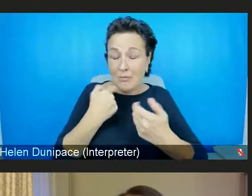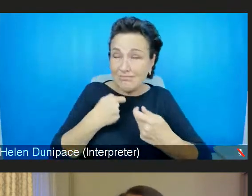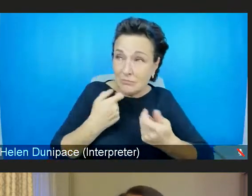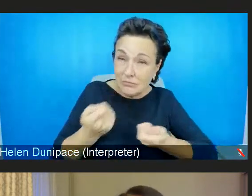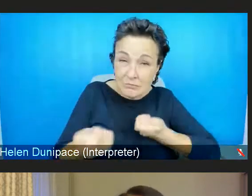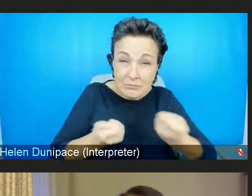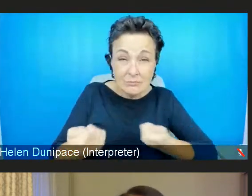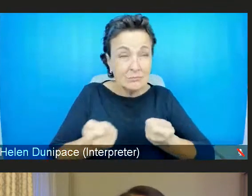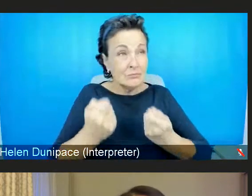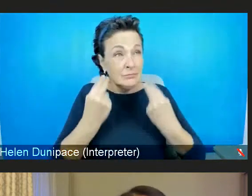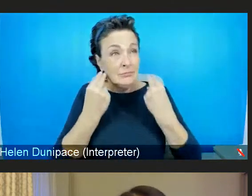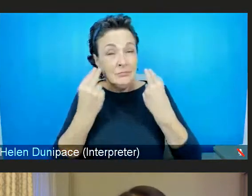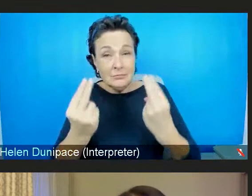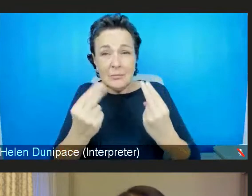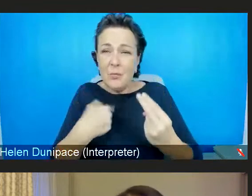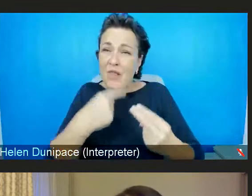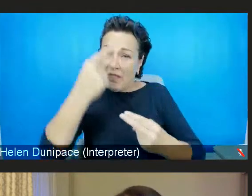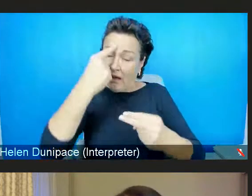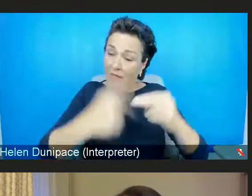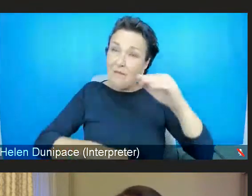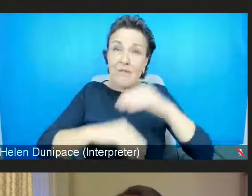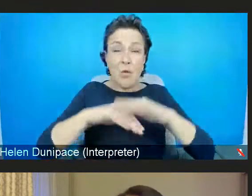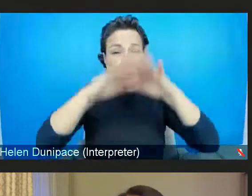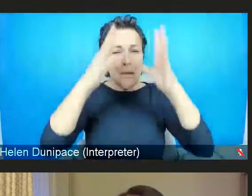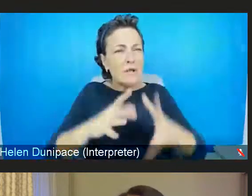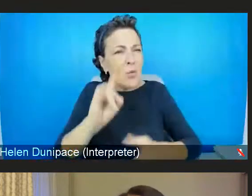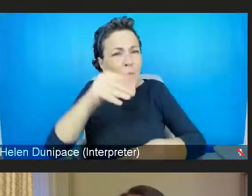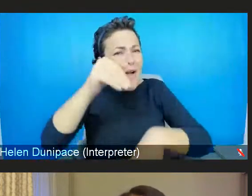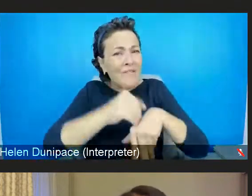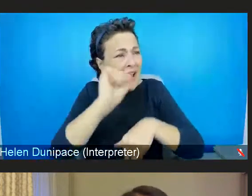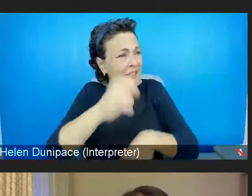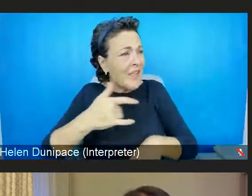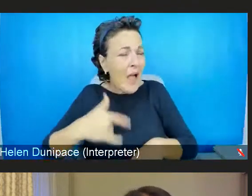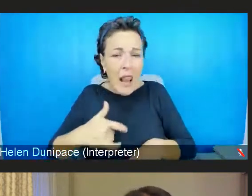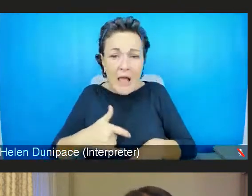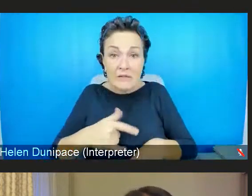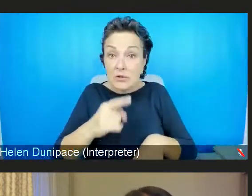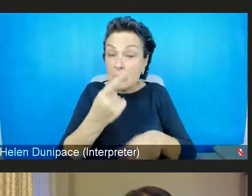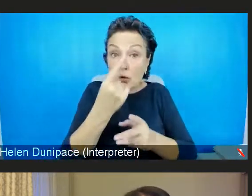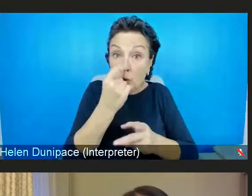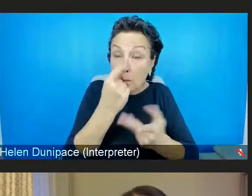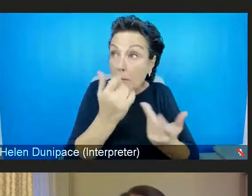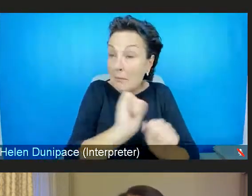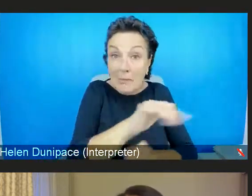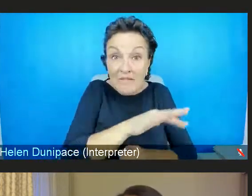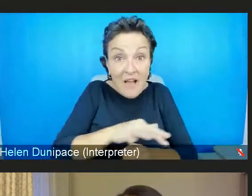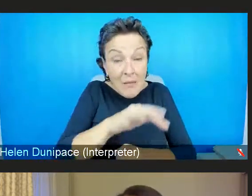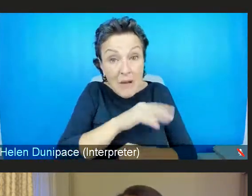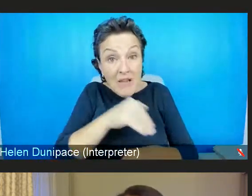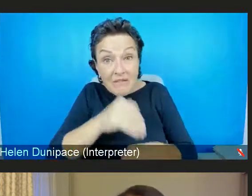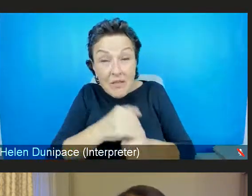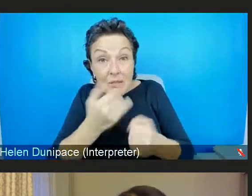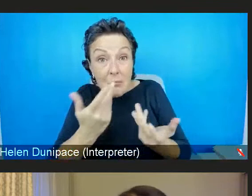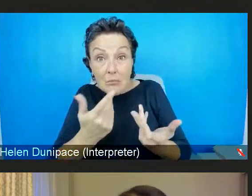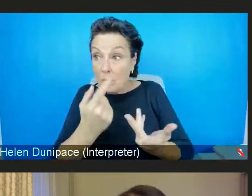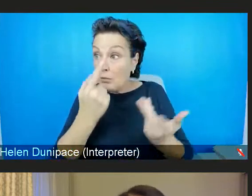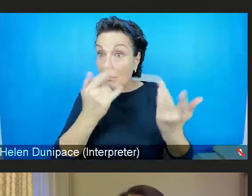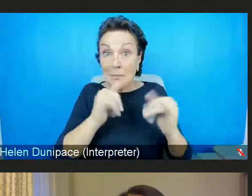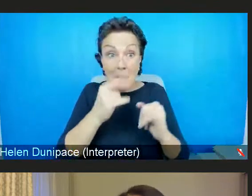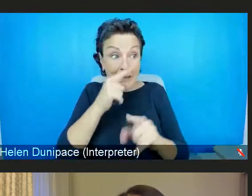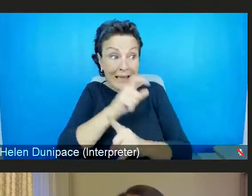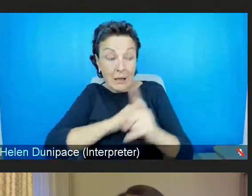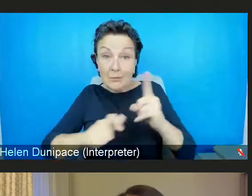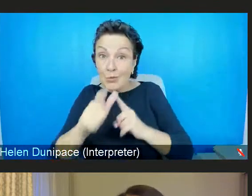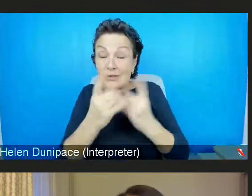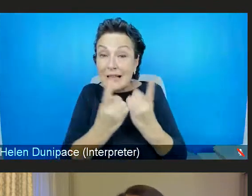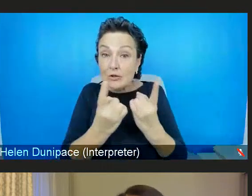We look at the whole being and what's affecting them in their lives. Might it be something in their family? Might it be something within their community? Or